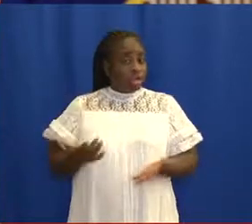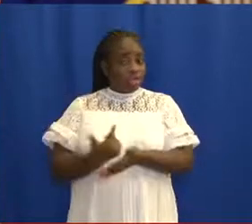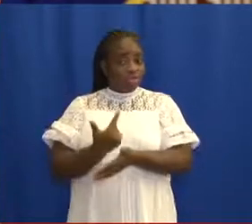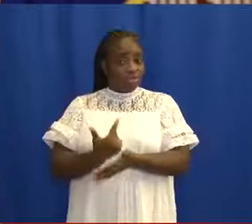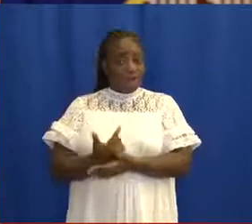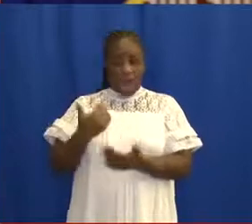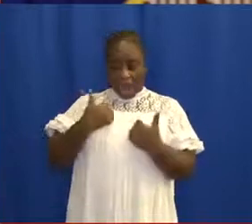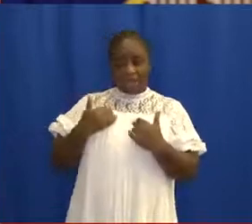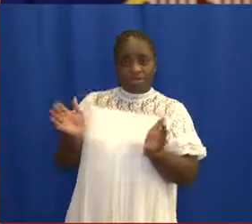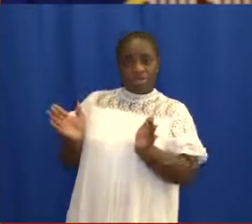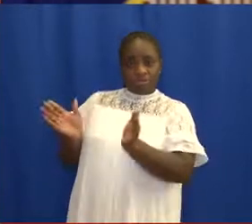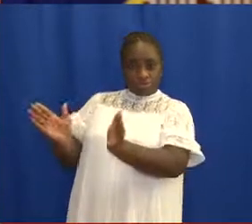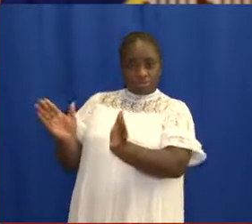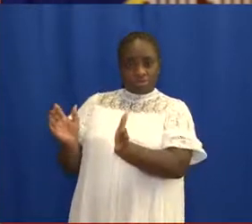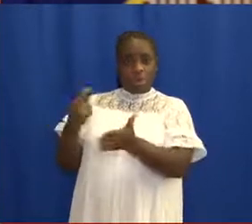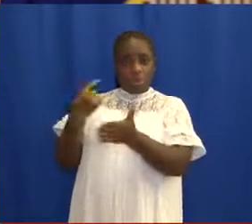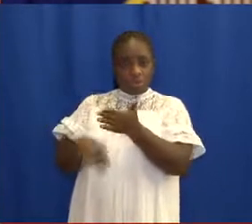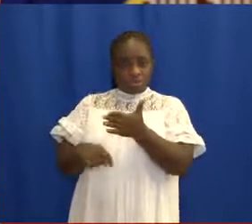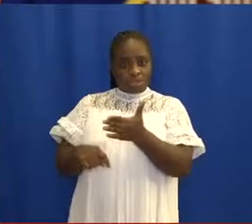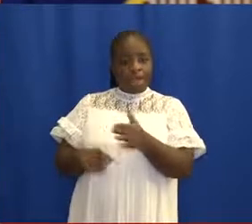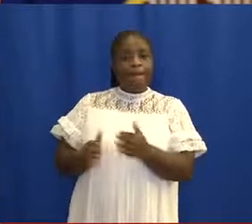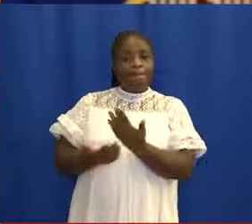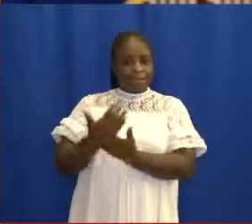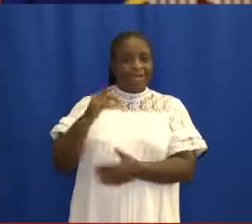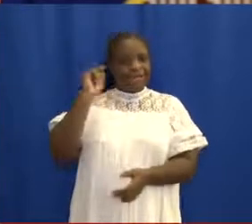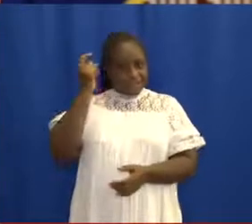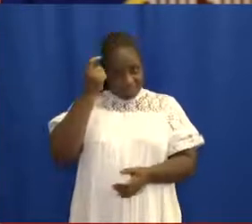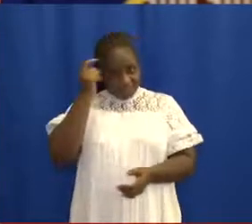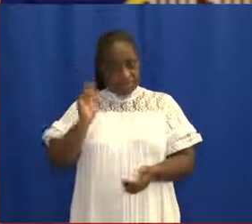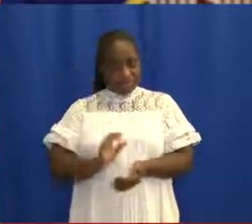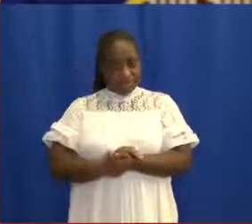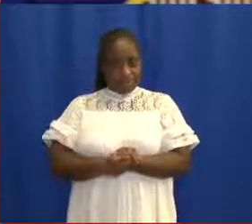will have their isolation and treatment costs borne by the state.